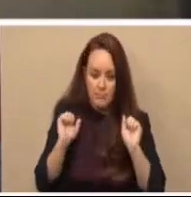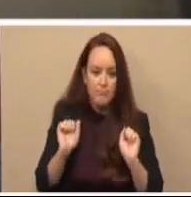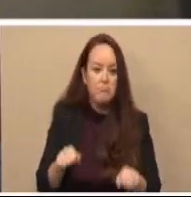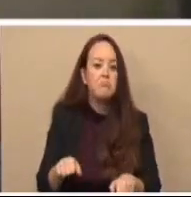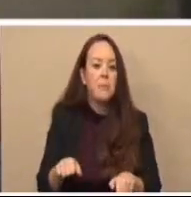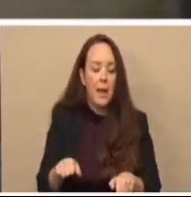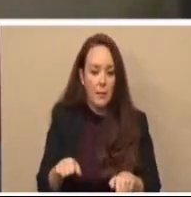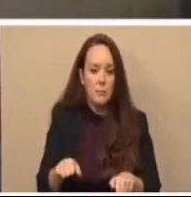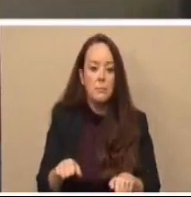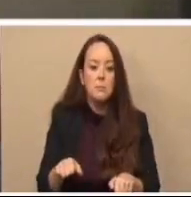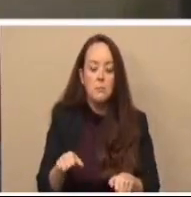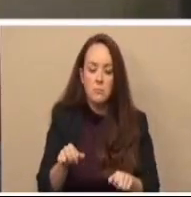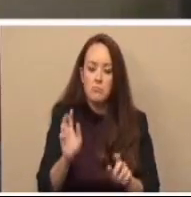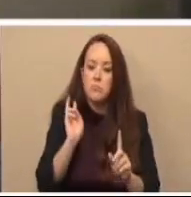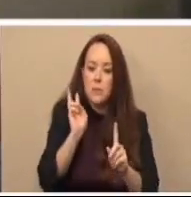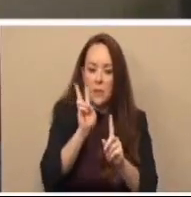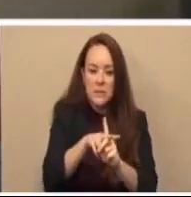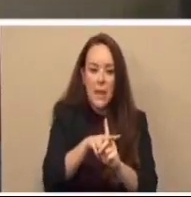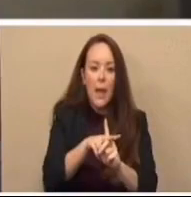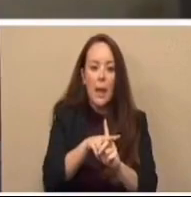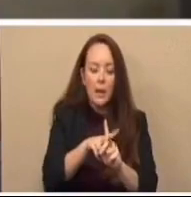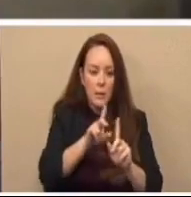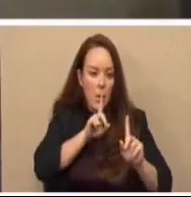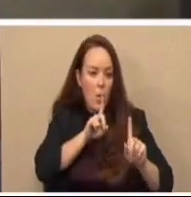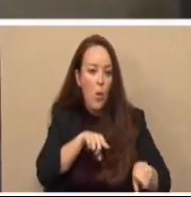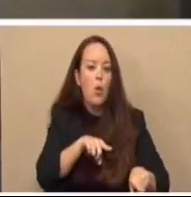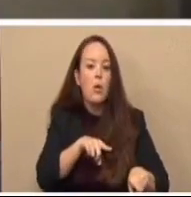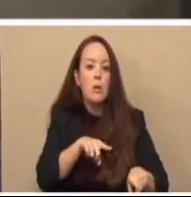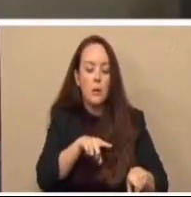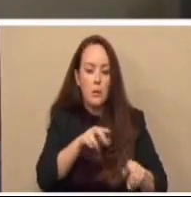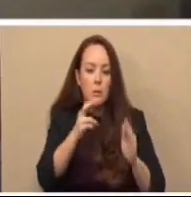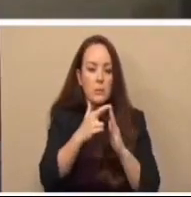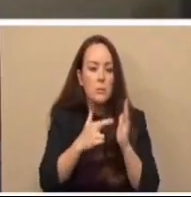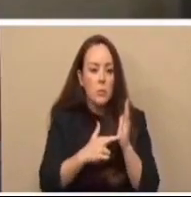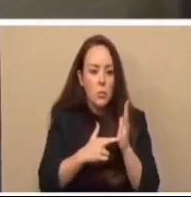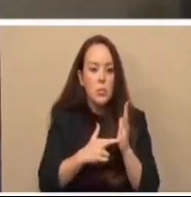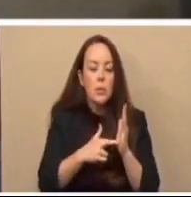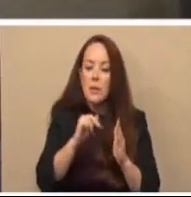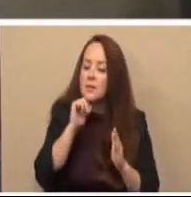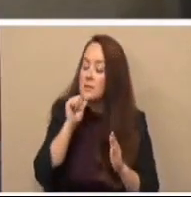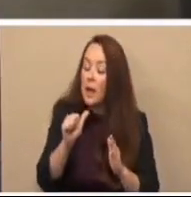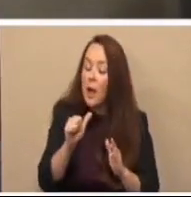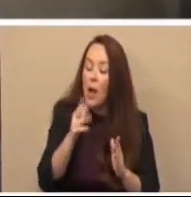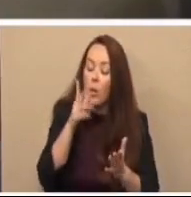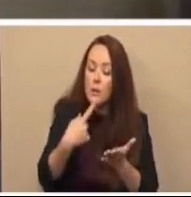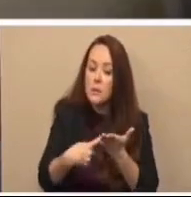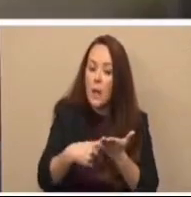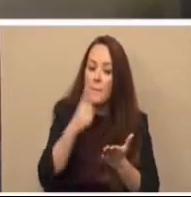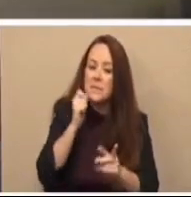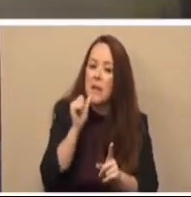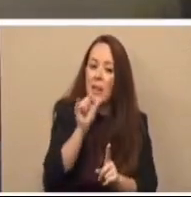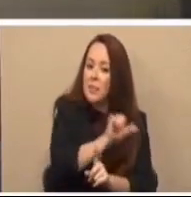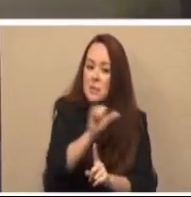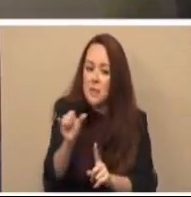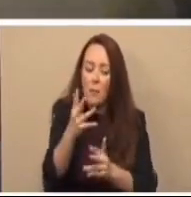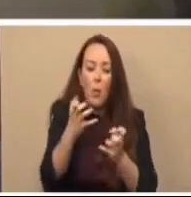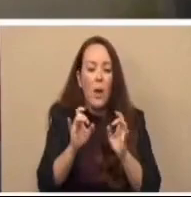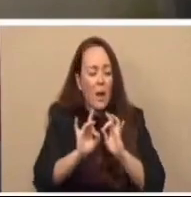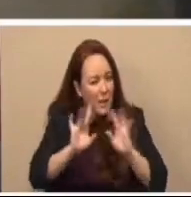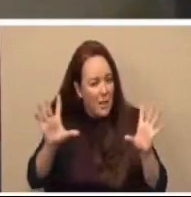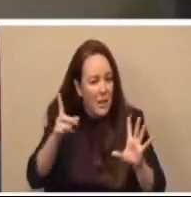to issue an order, and I'll discuss it because it's not the same order, and I want this to be very clear,